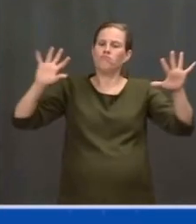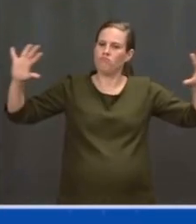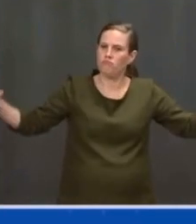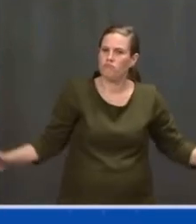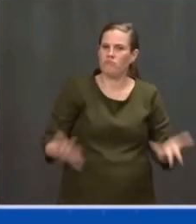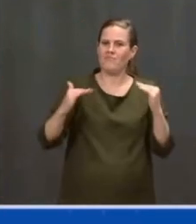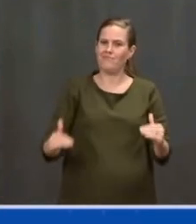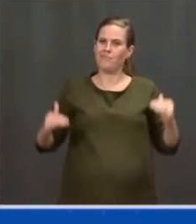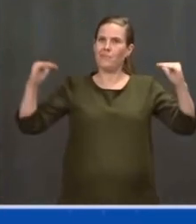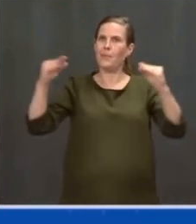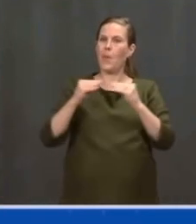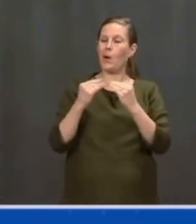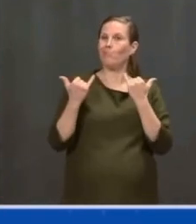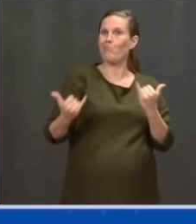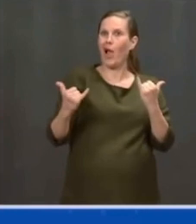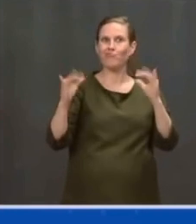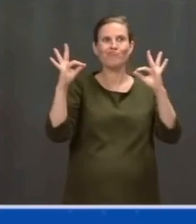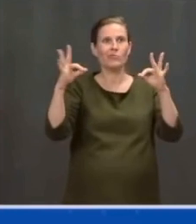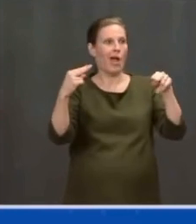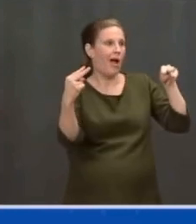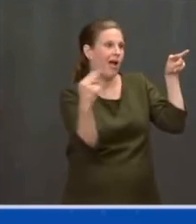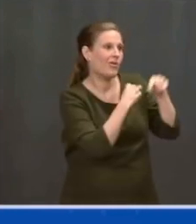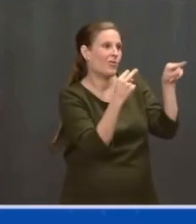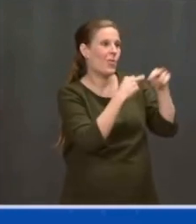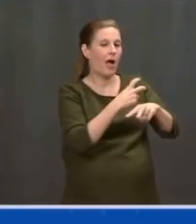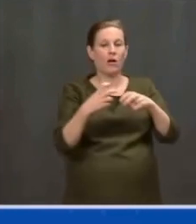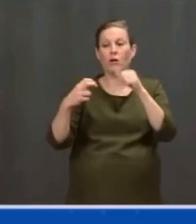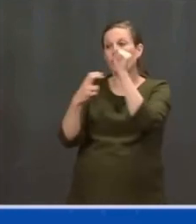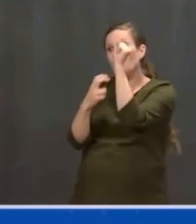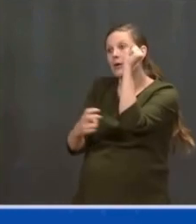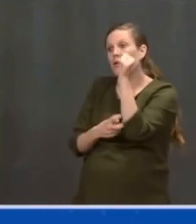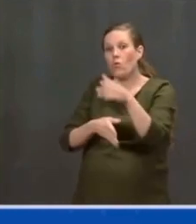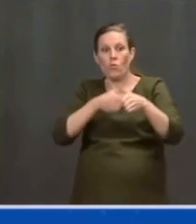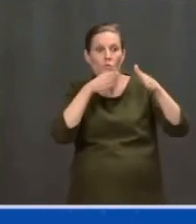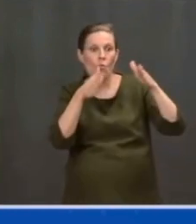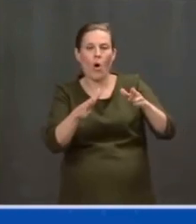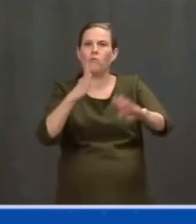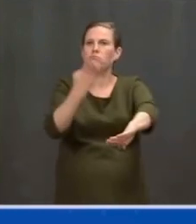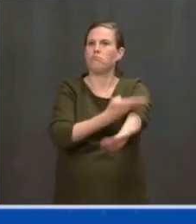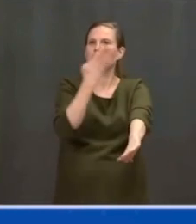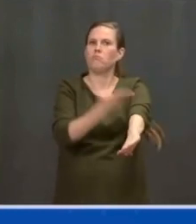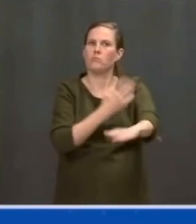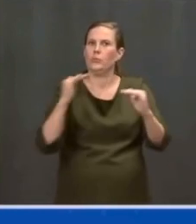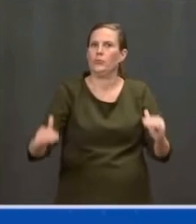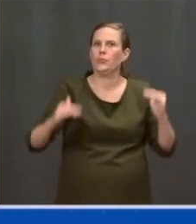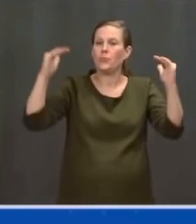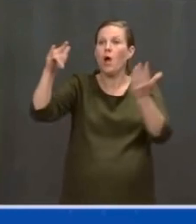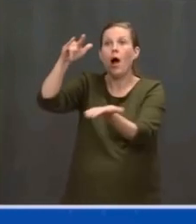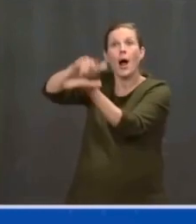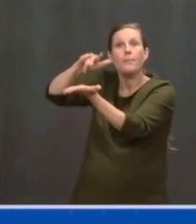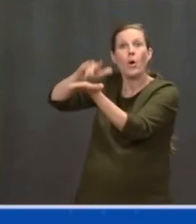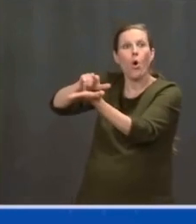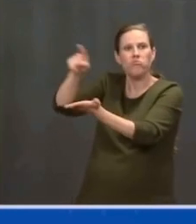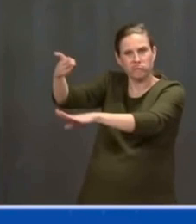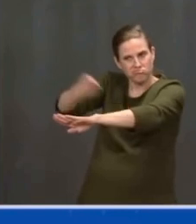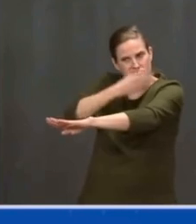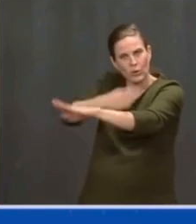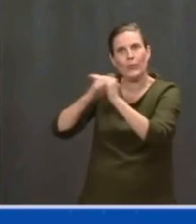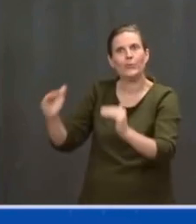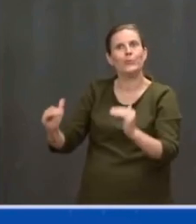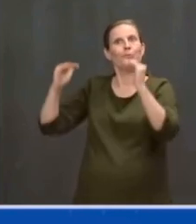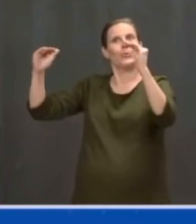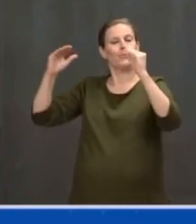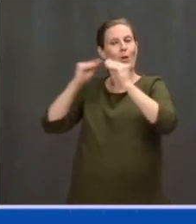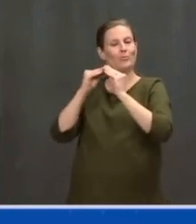our airports. I just left your airport. The director of the airport said, we're about to re-renovate the airport. Is that right, Mr. County